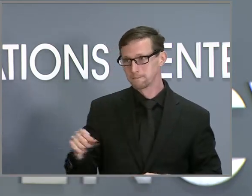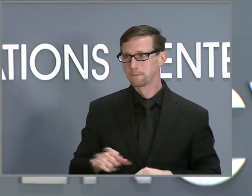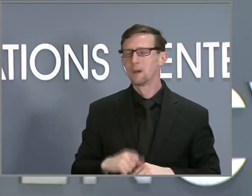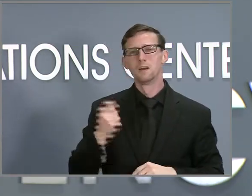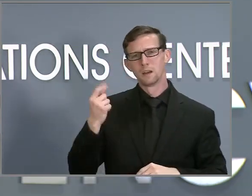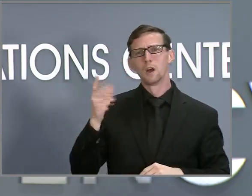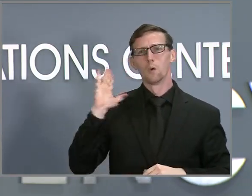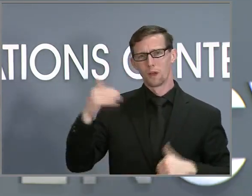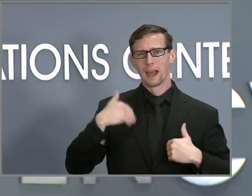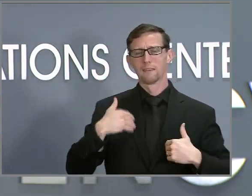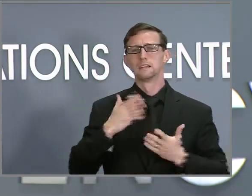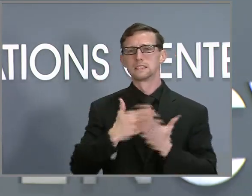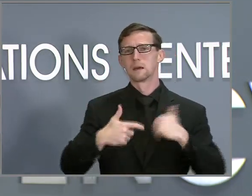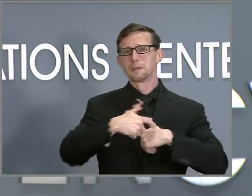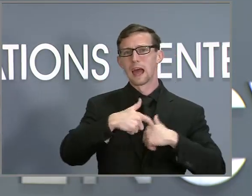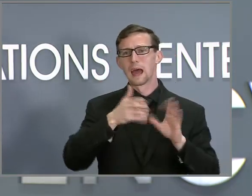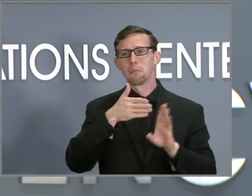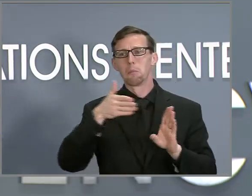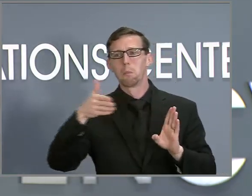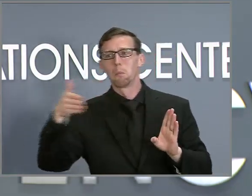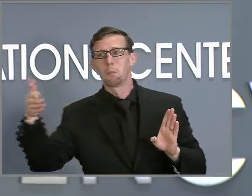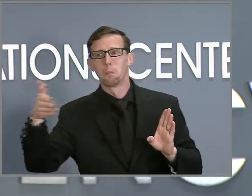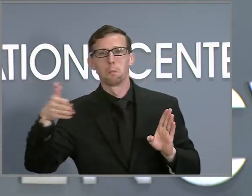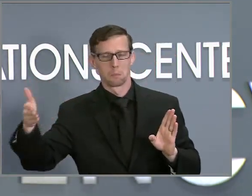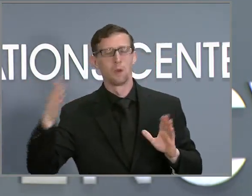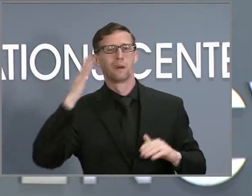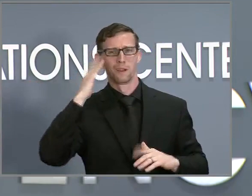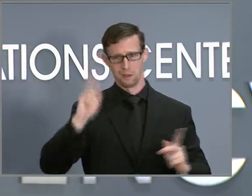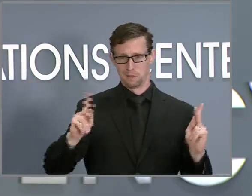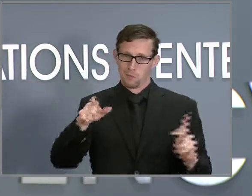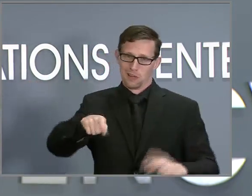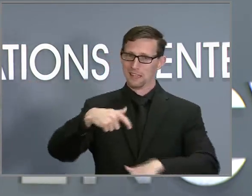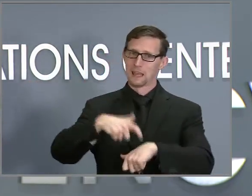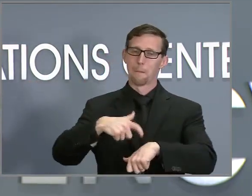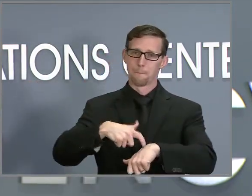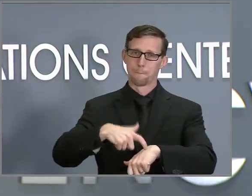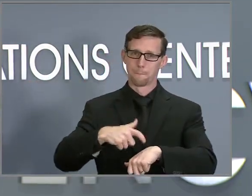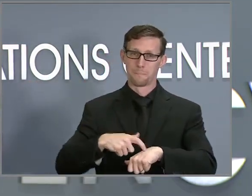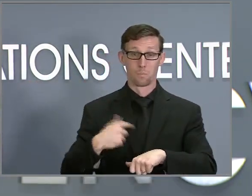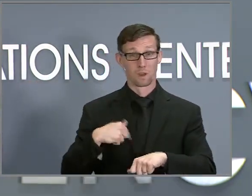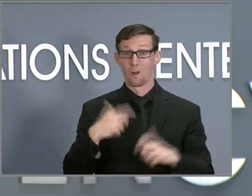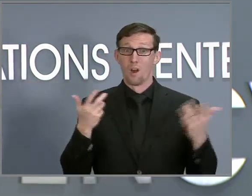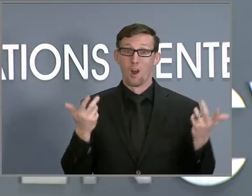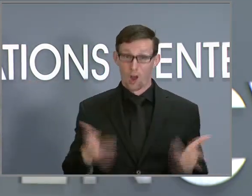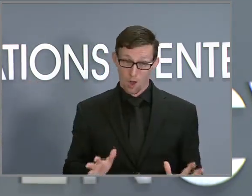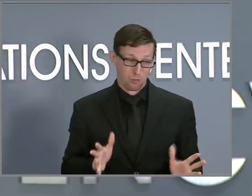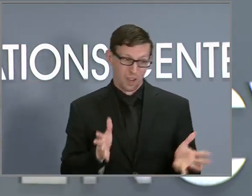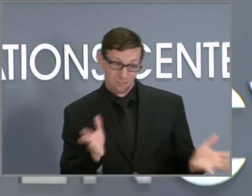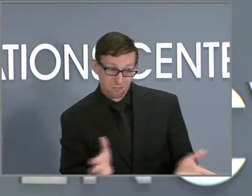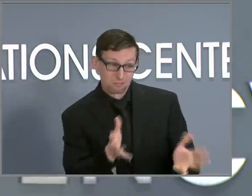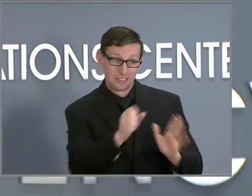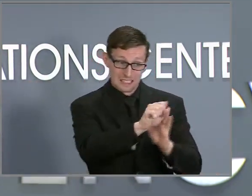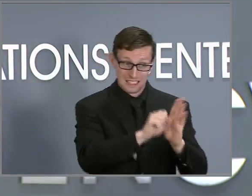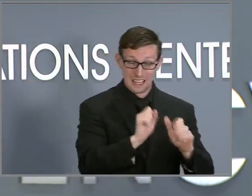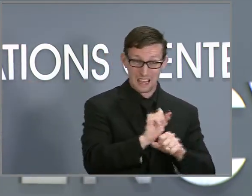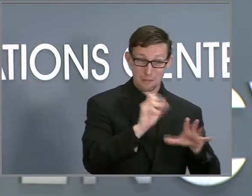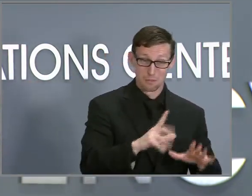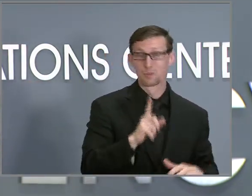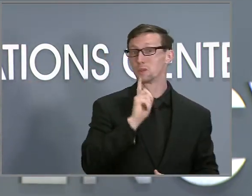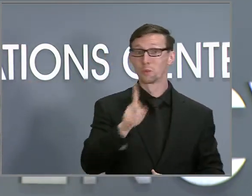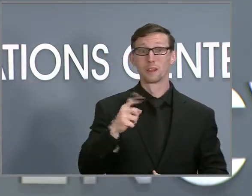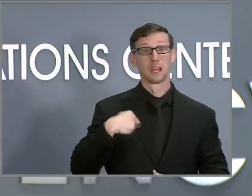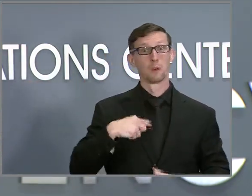a ramp up time because we know people need time to get boosters. But already we are encouraging not only state employees, but everybody